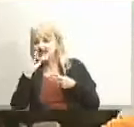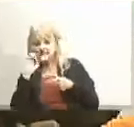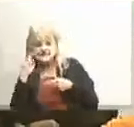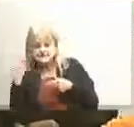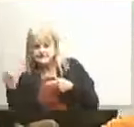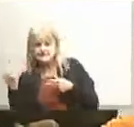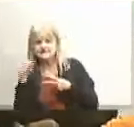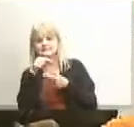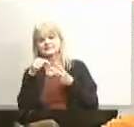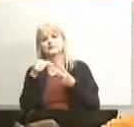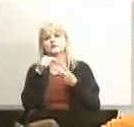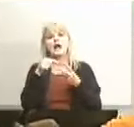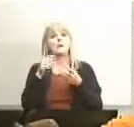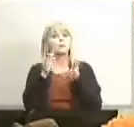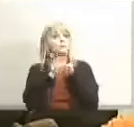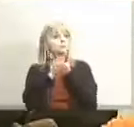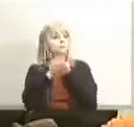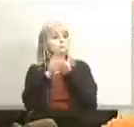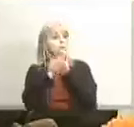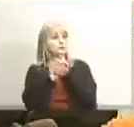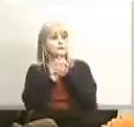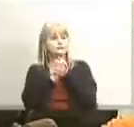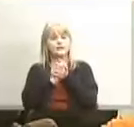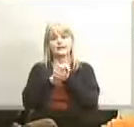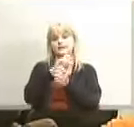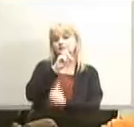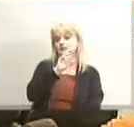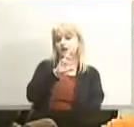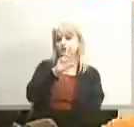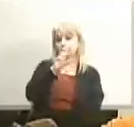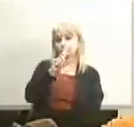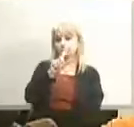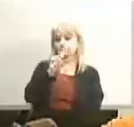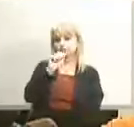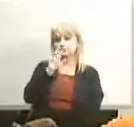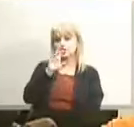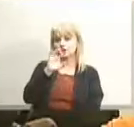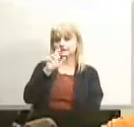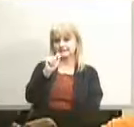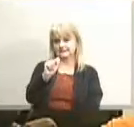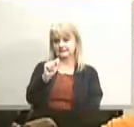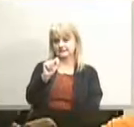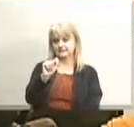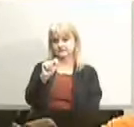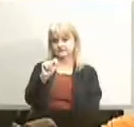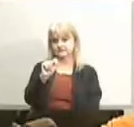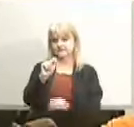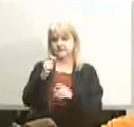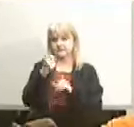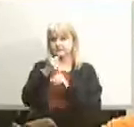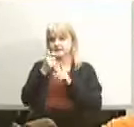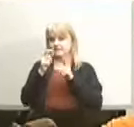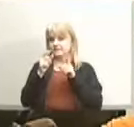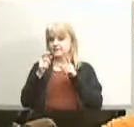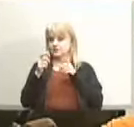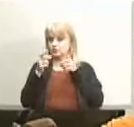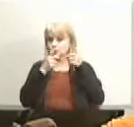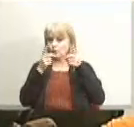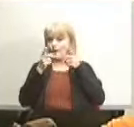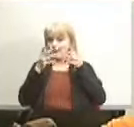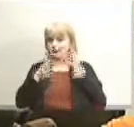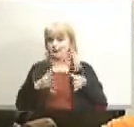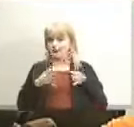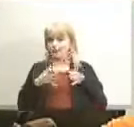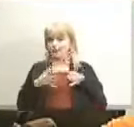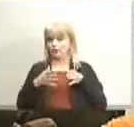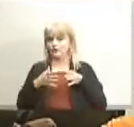to congratulate dr dosett for joining um you know as a director it's very exciting and